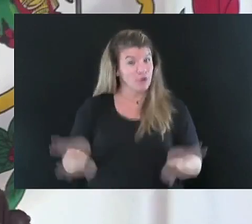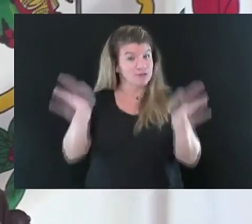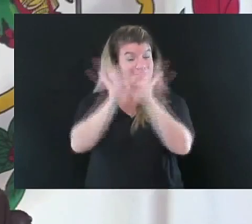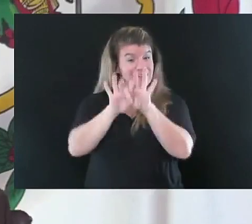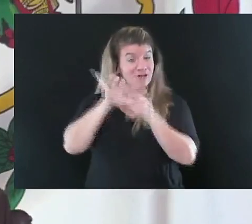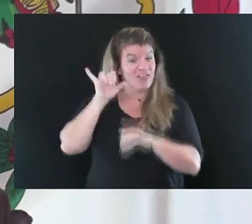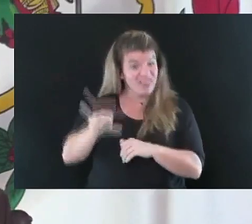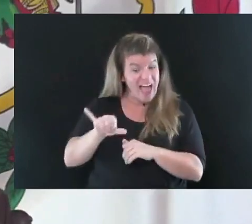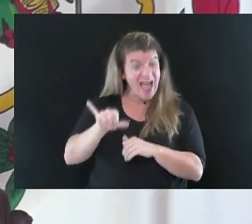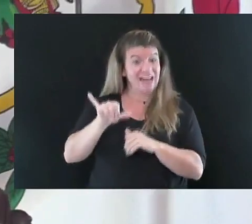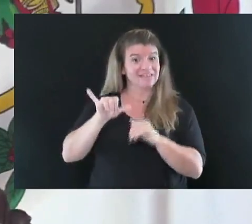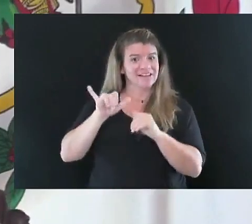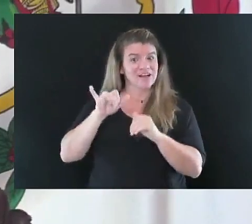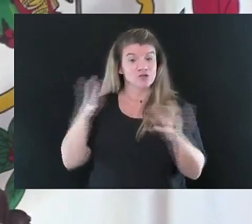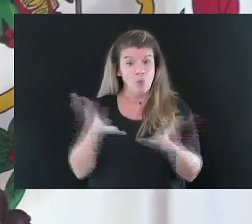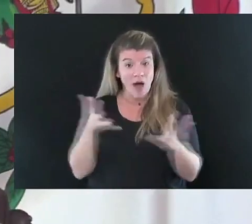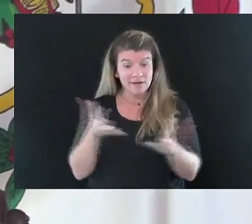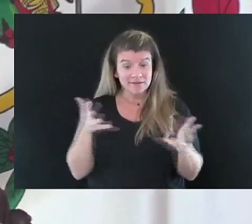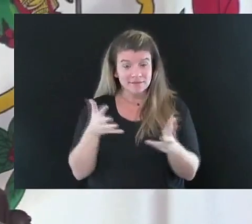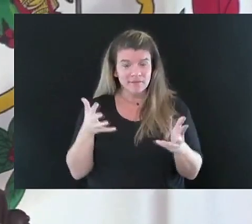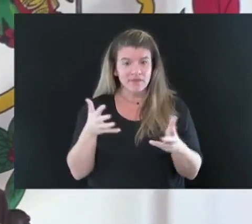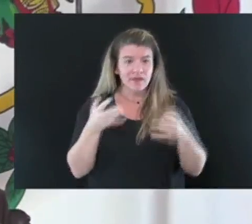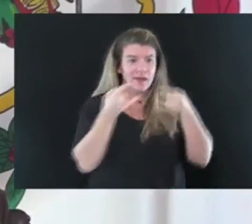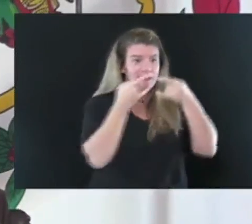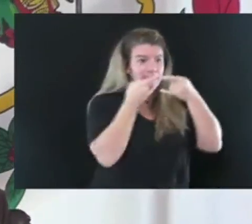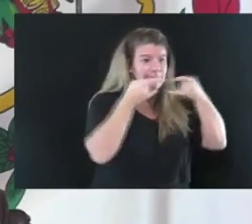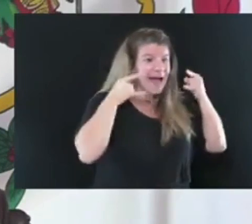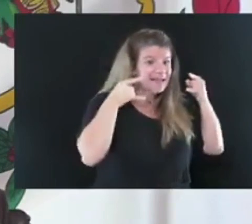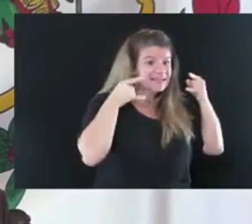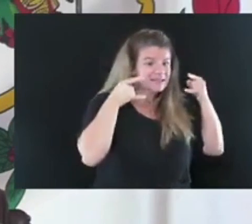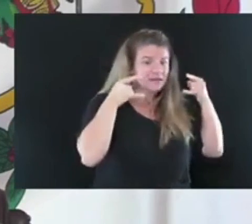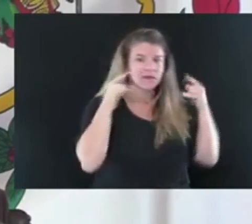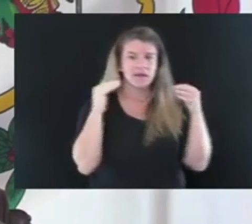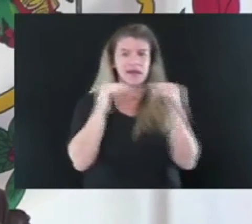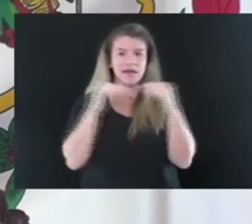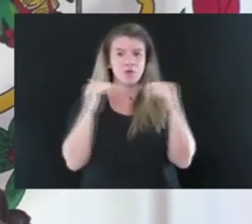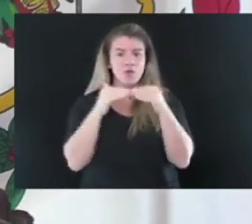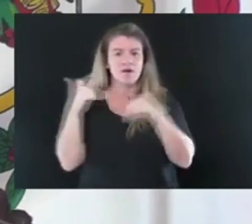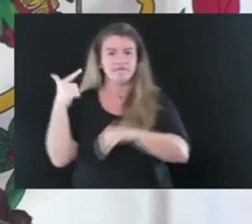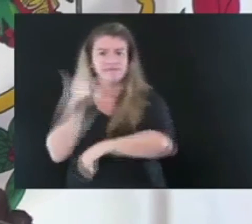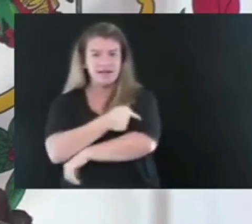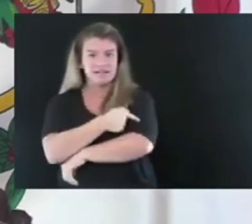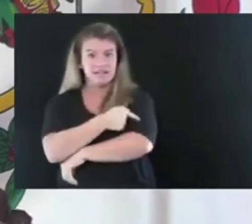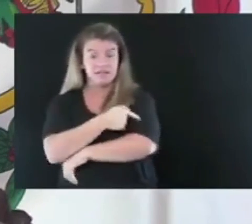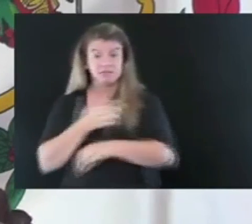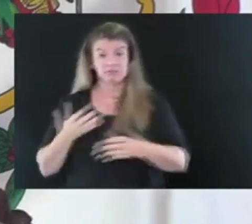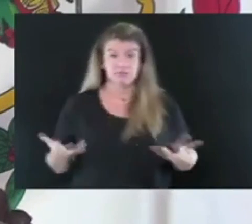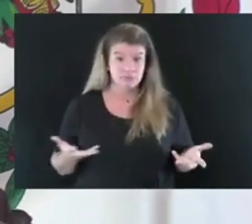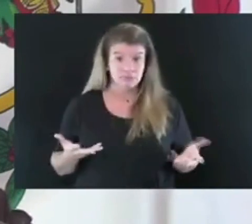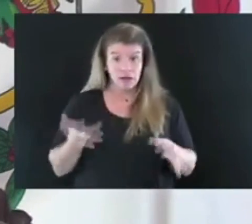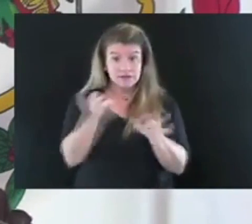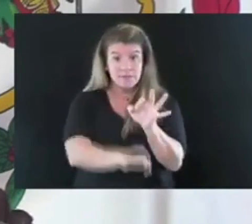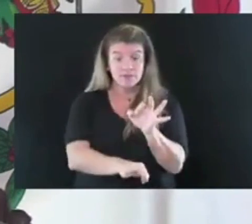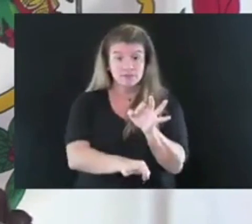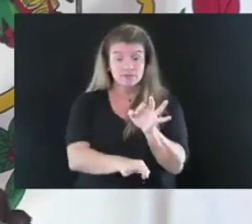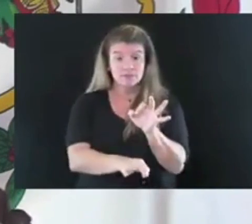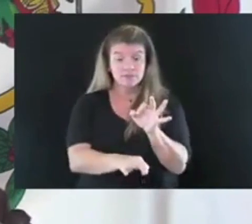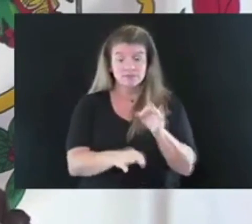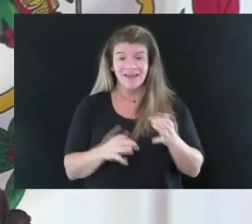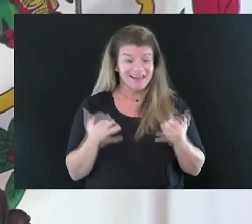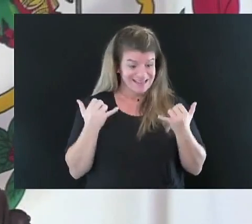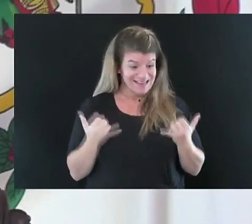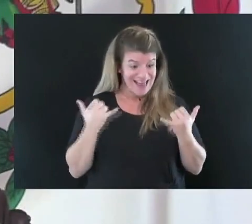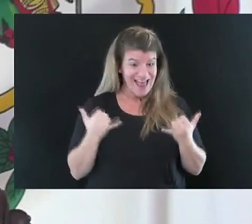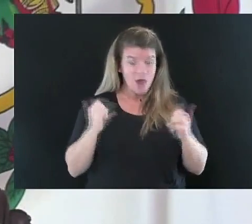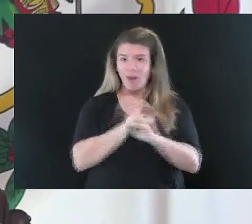mask equal vaccine. How can it be more simple today? We don't